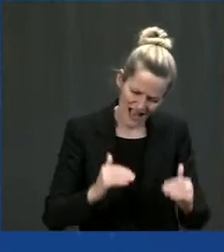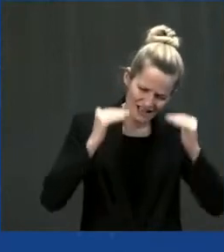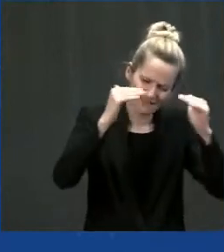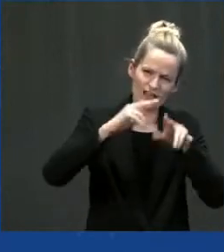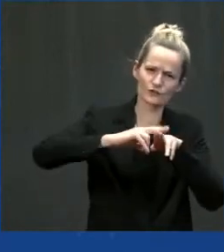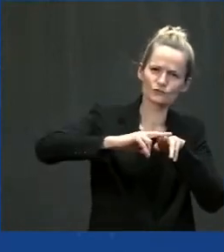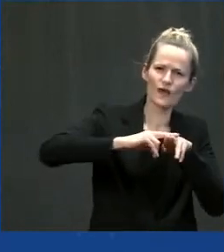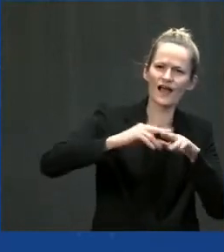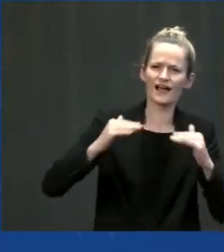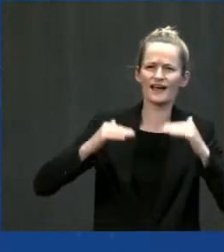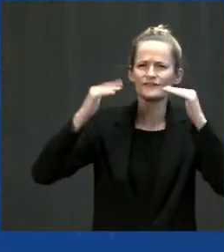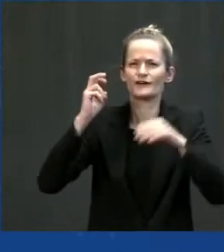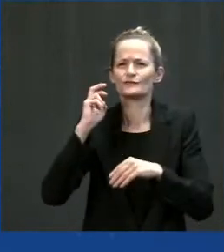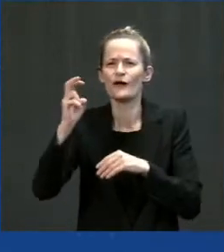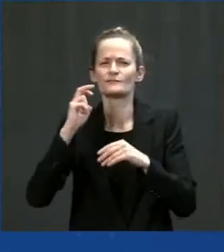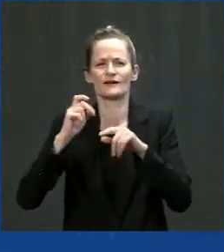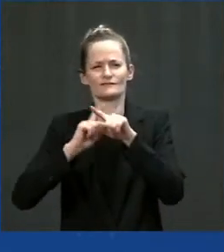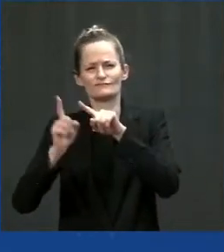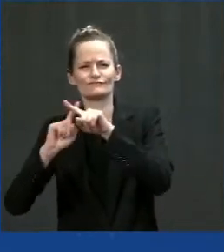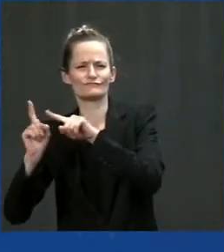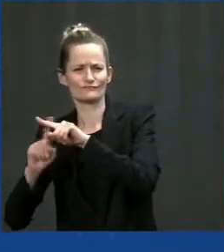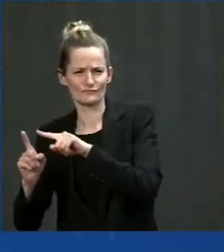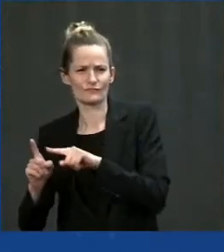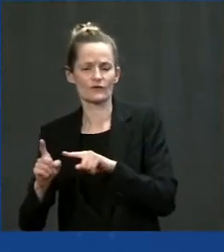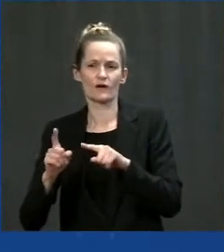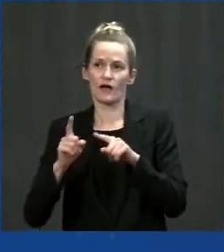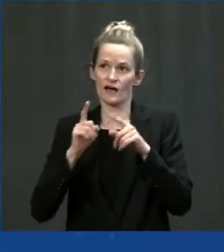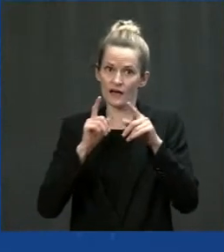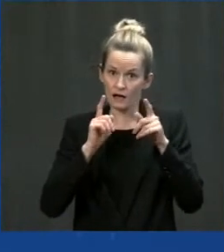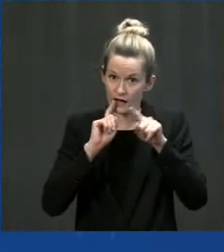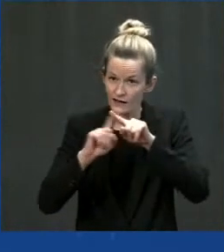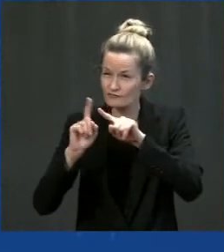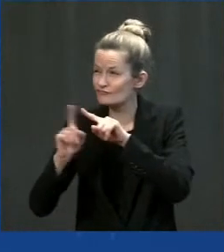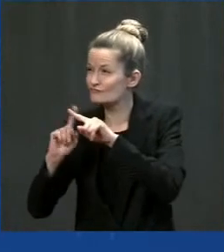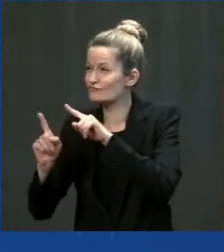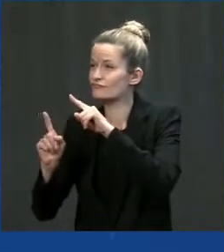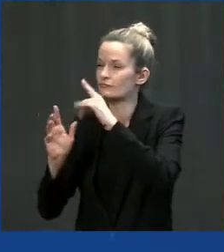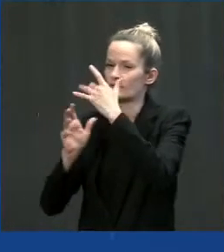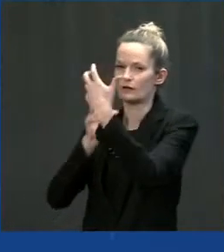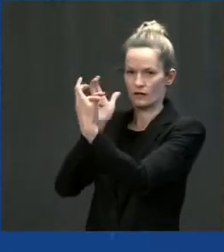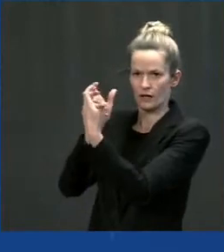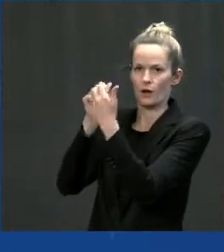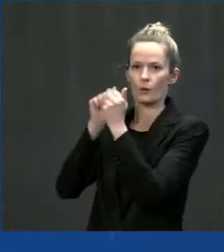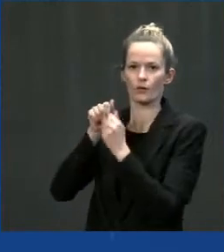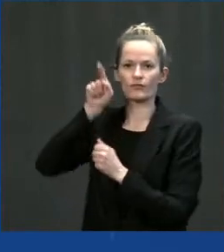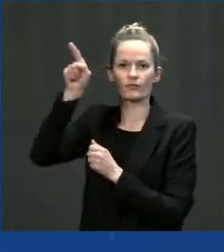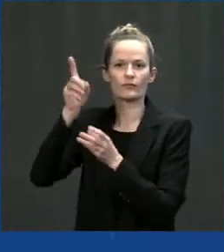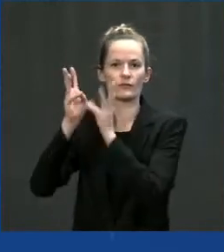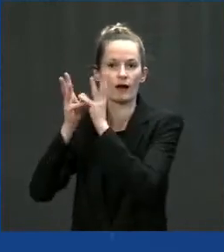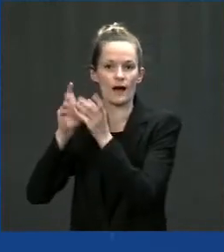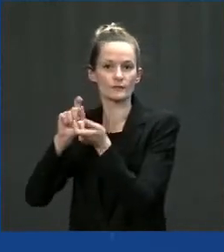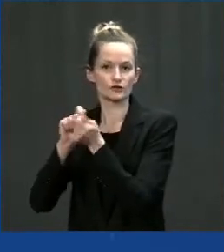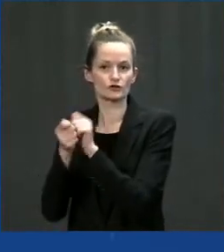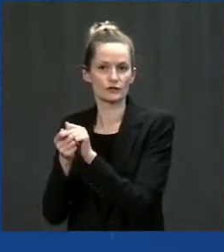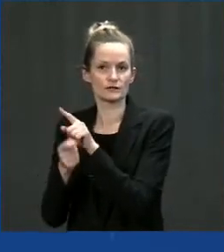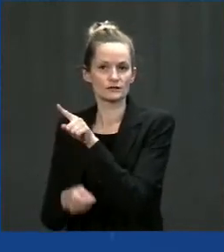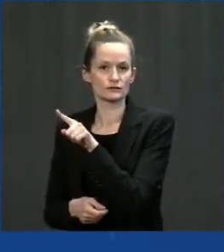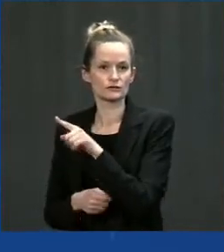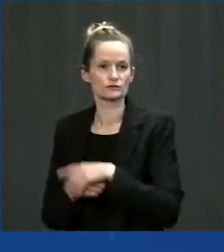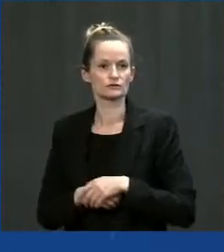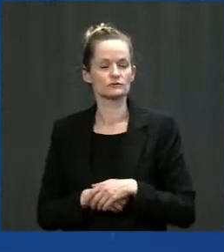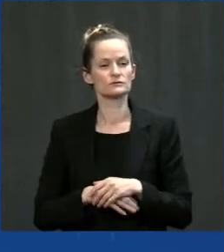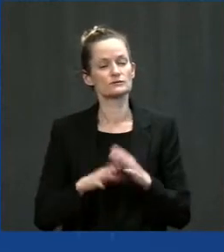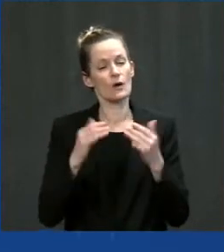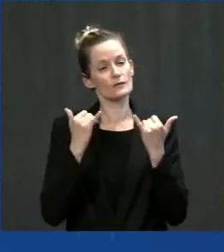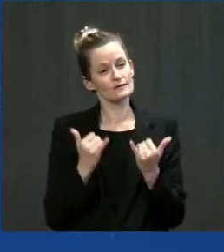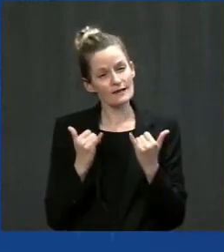Florida up to where I live in Delaware and beyond along the coast. You see the effects of the rising